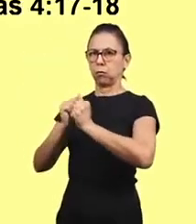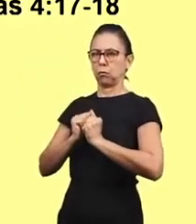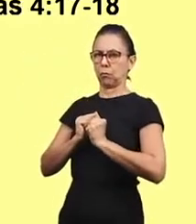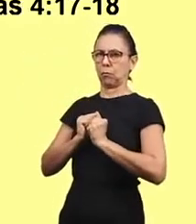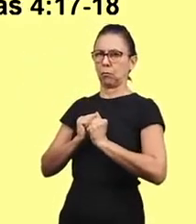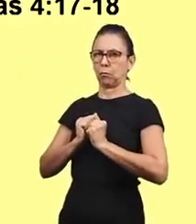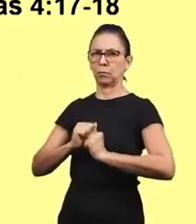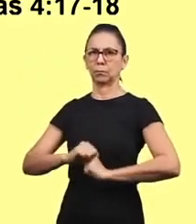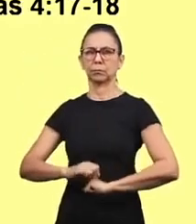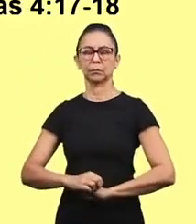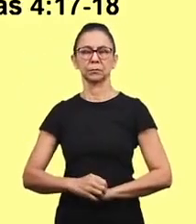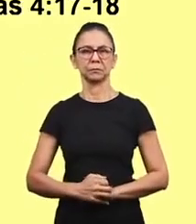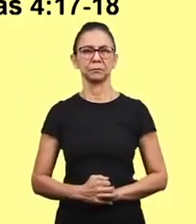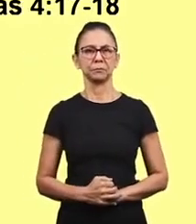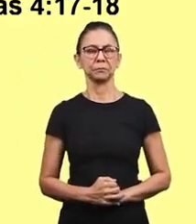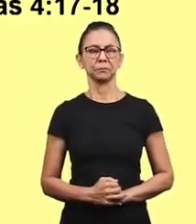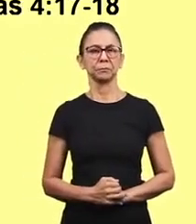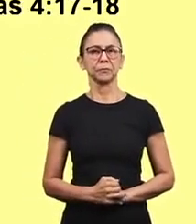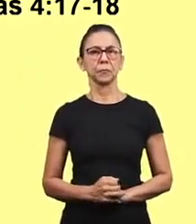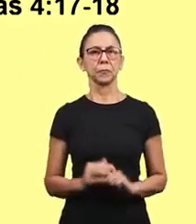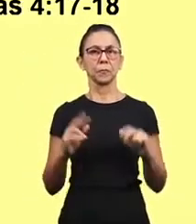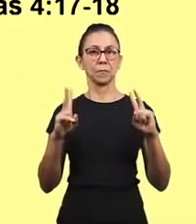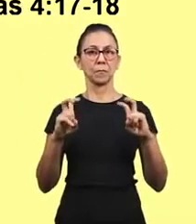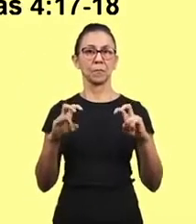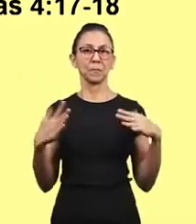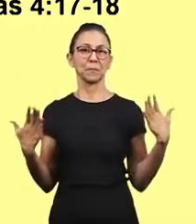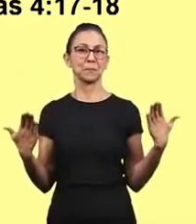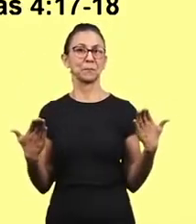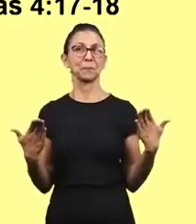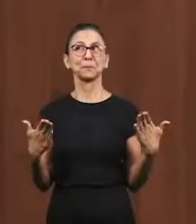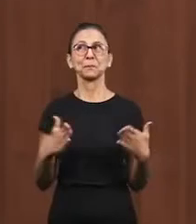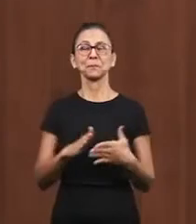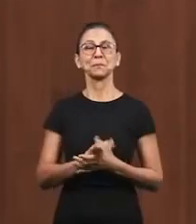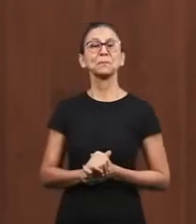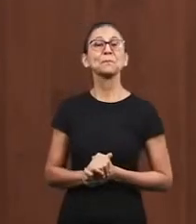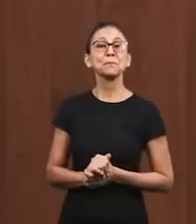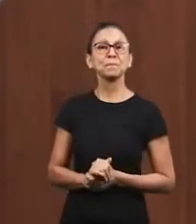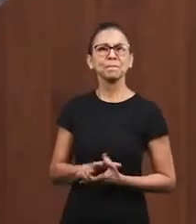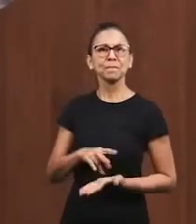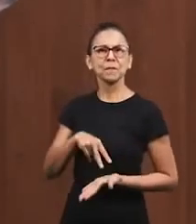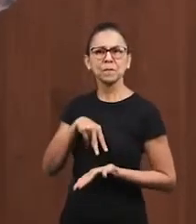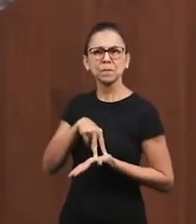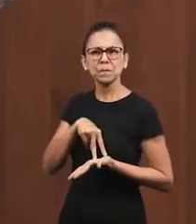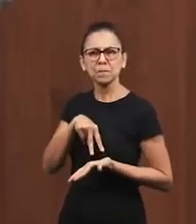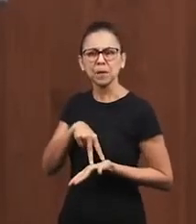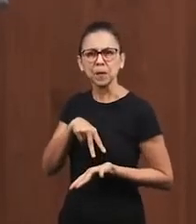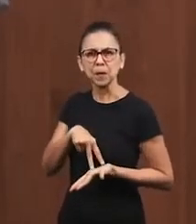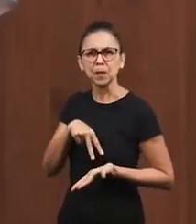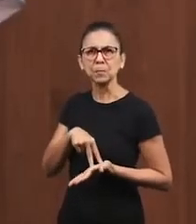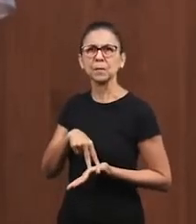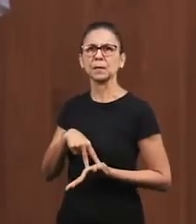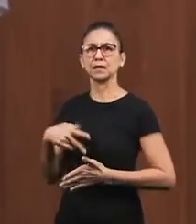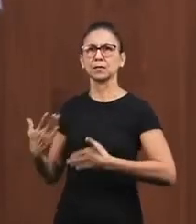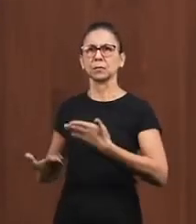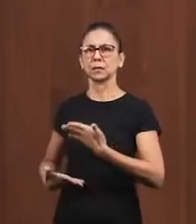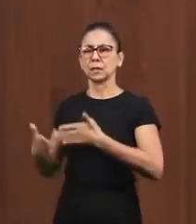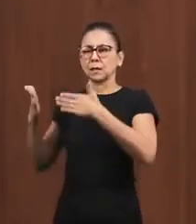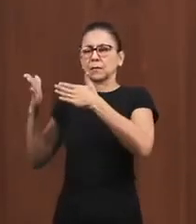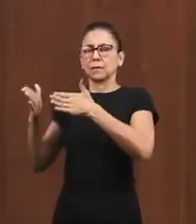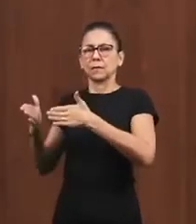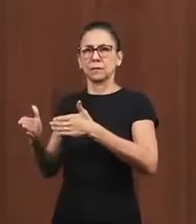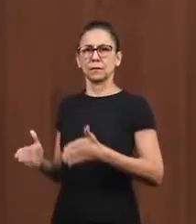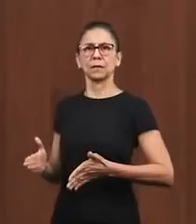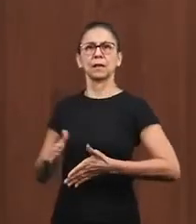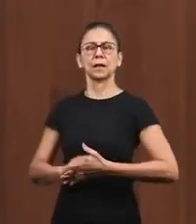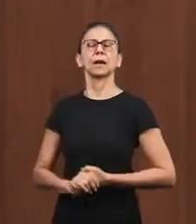the theme of this class today is the perseverance of the faithful servant perseverance